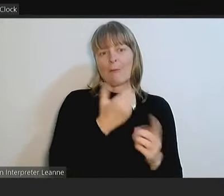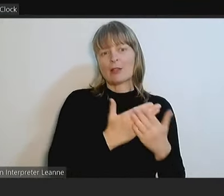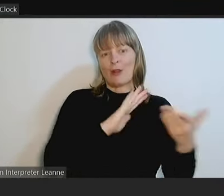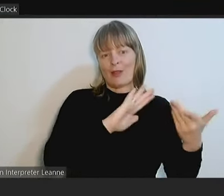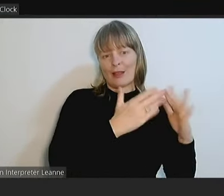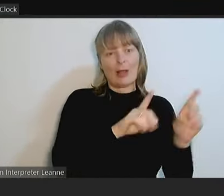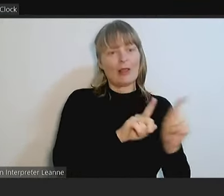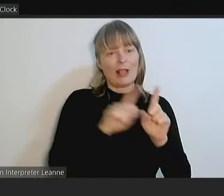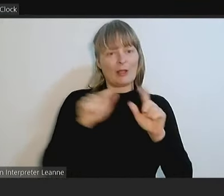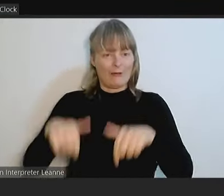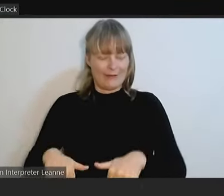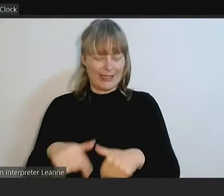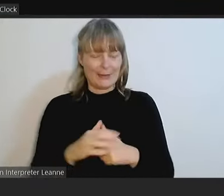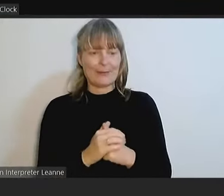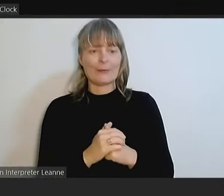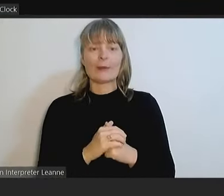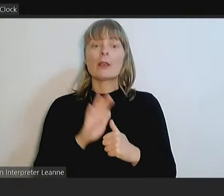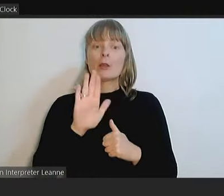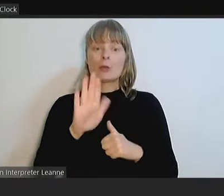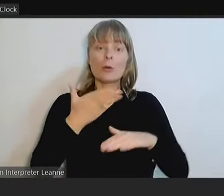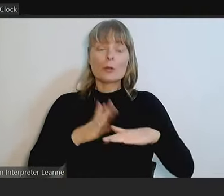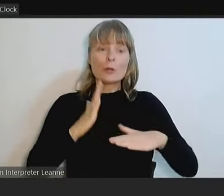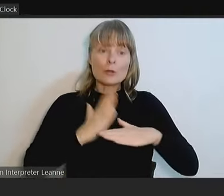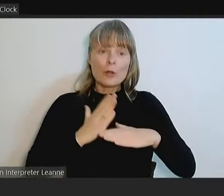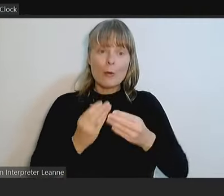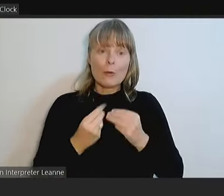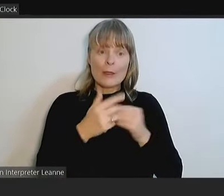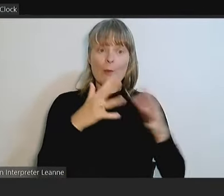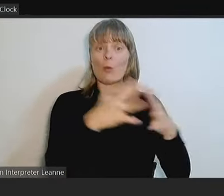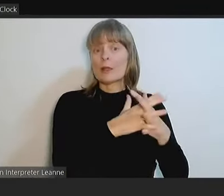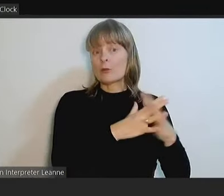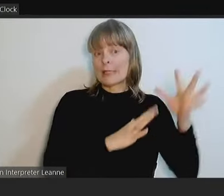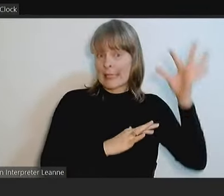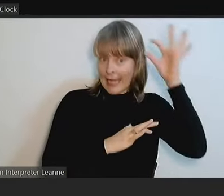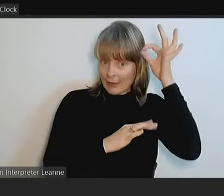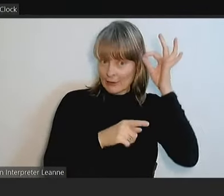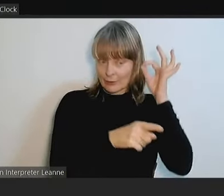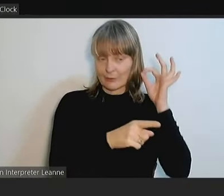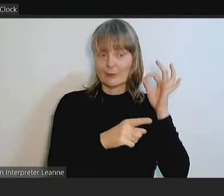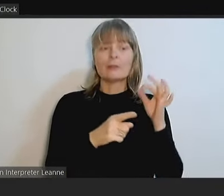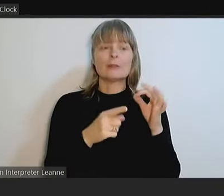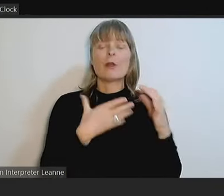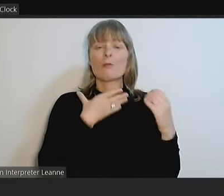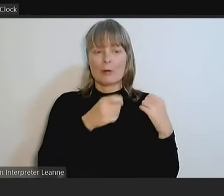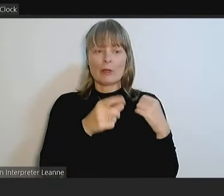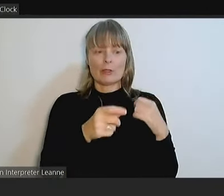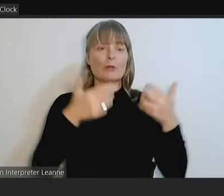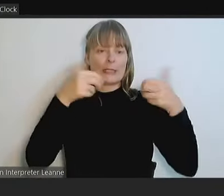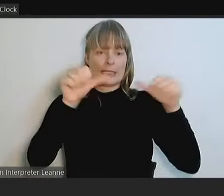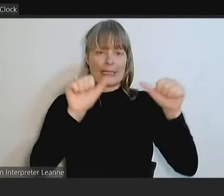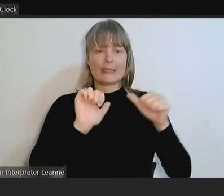As you embark on your new journey with Whittlesea Council, we wish you every success in your new role.